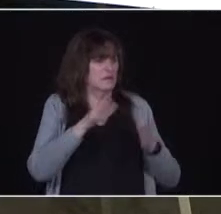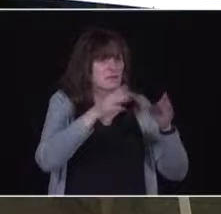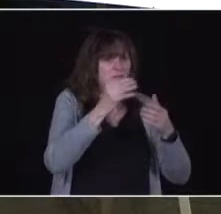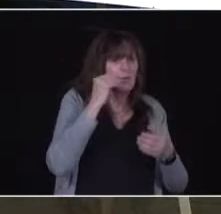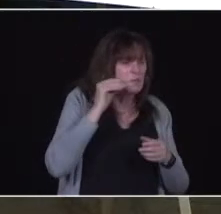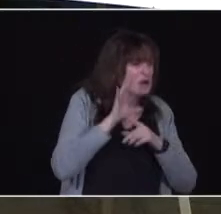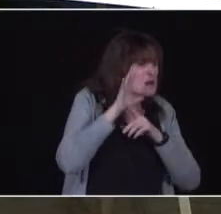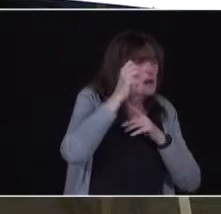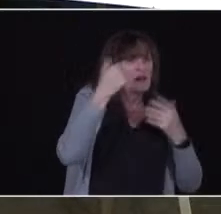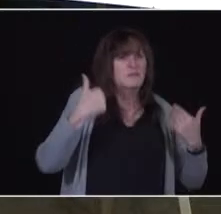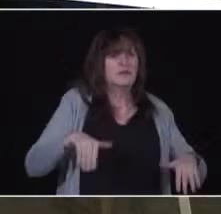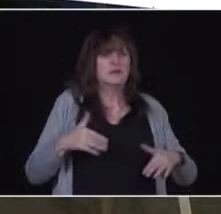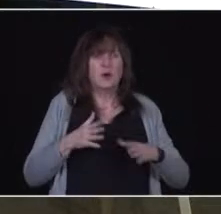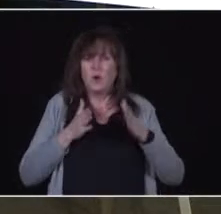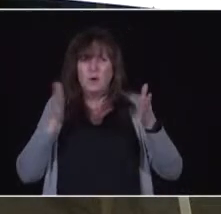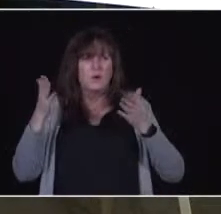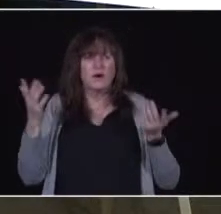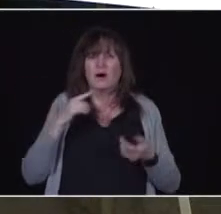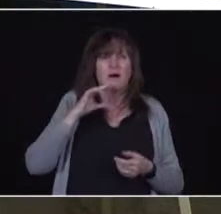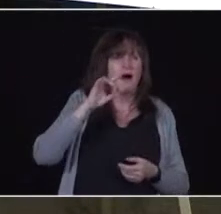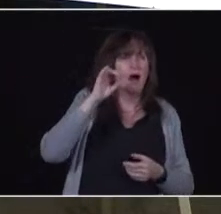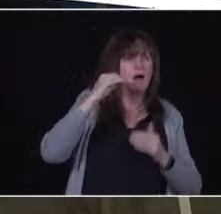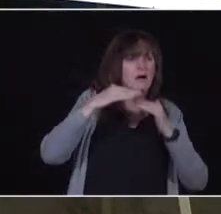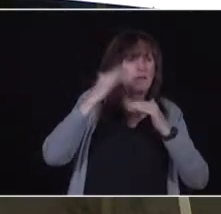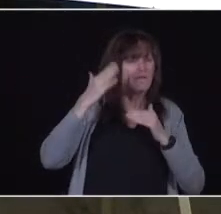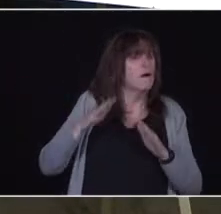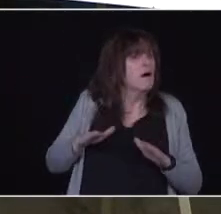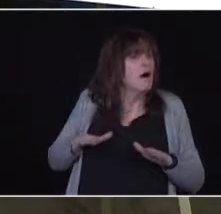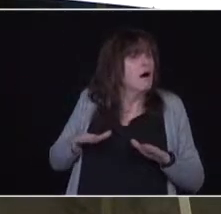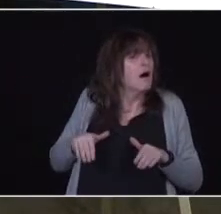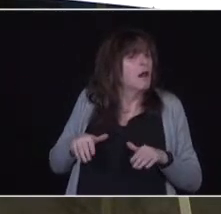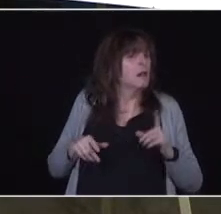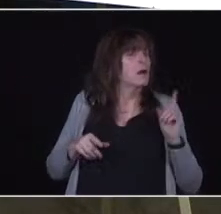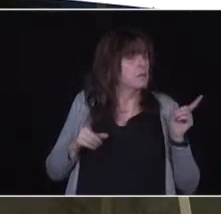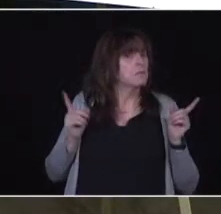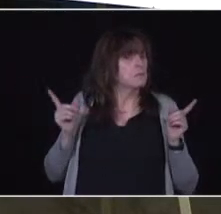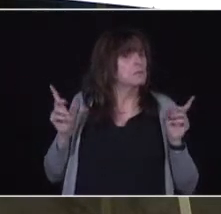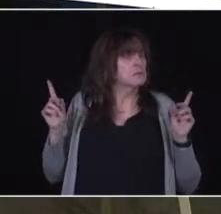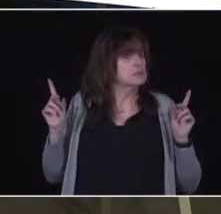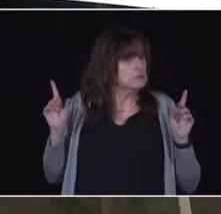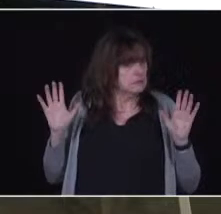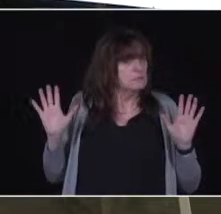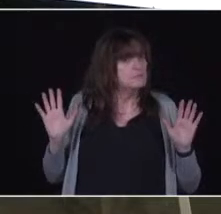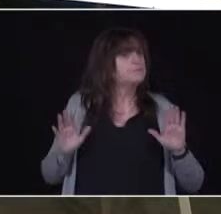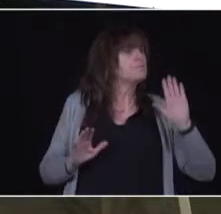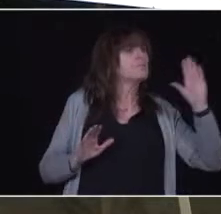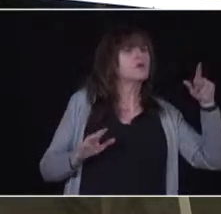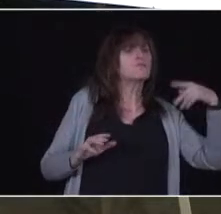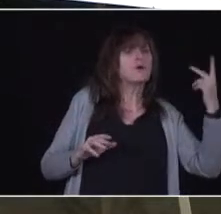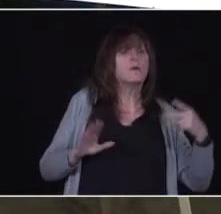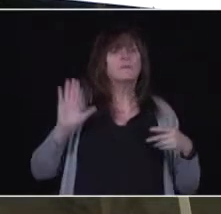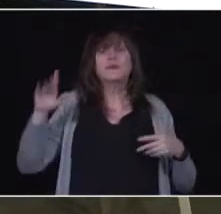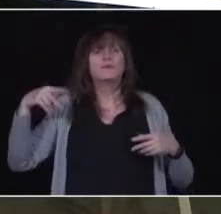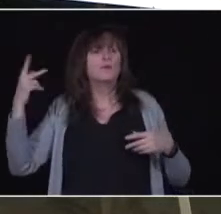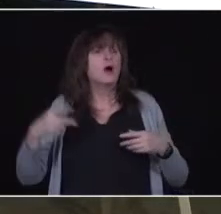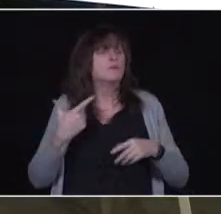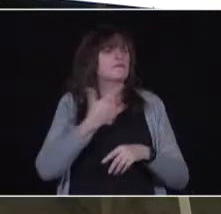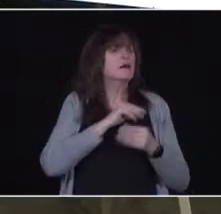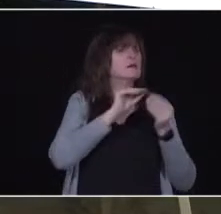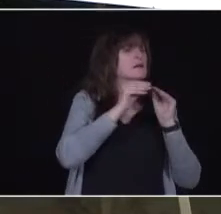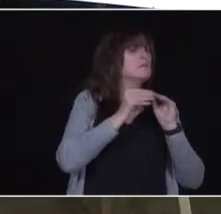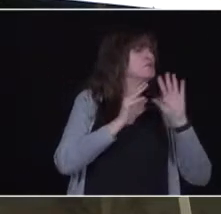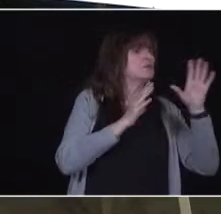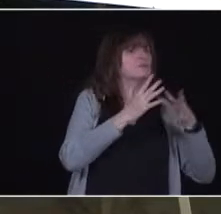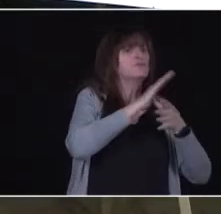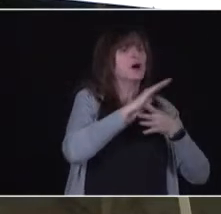-year-olds yet. Some of the other provinces have. It depends on how they are running out their program and what their vaccinations are, what their priorities are.